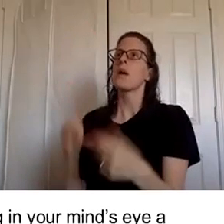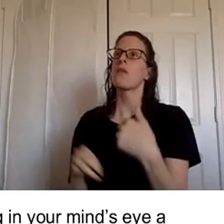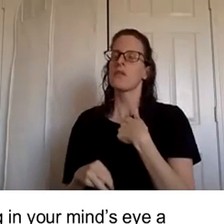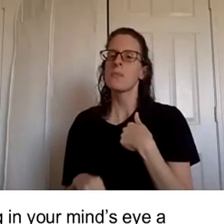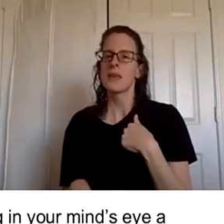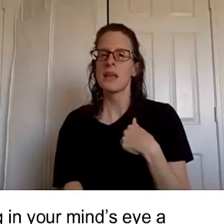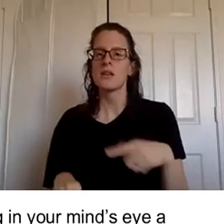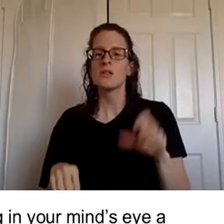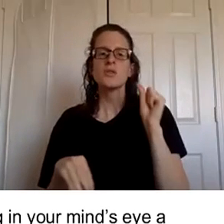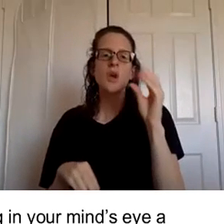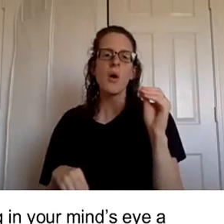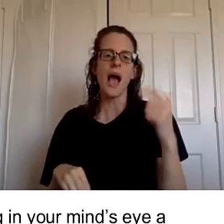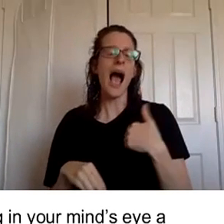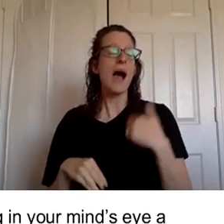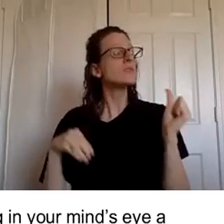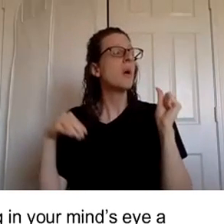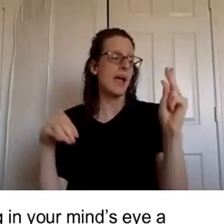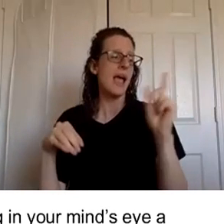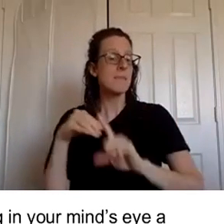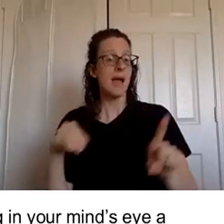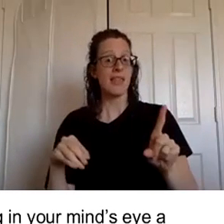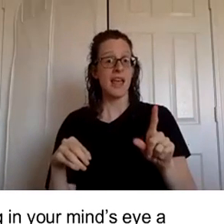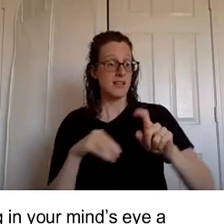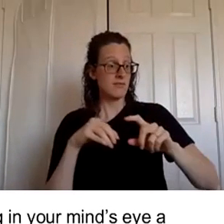i was okay with that but then we got pregnant